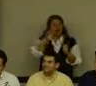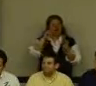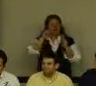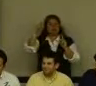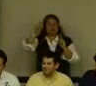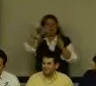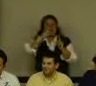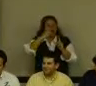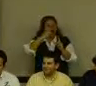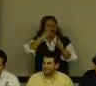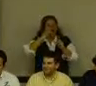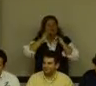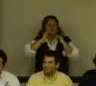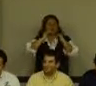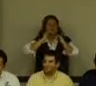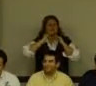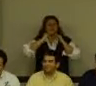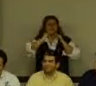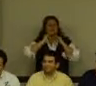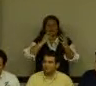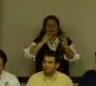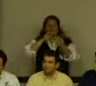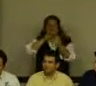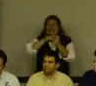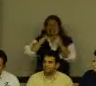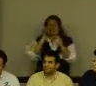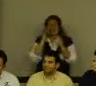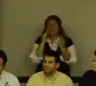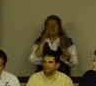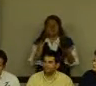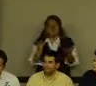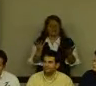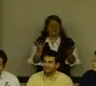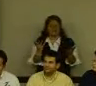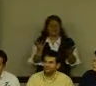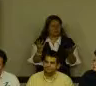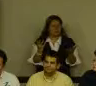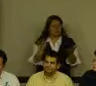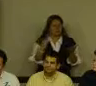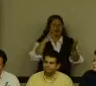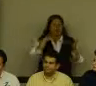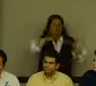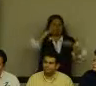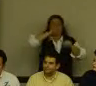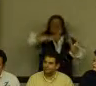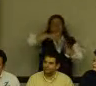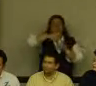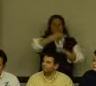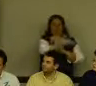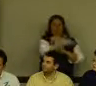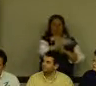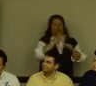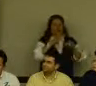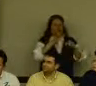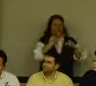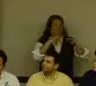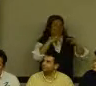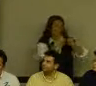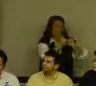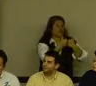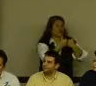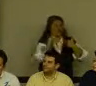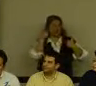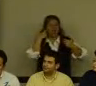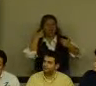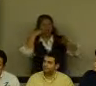that are constantly searching for other people just like them that have the same challenges that you have with something. And I think it's a good